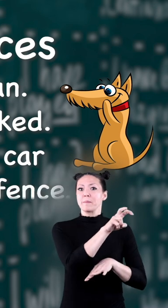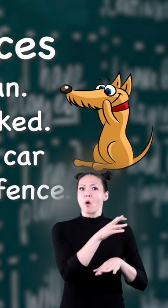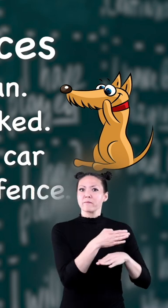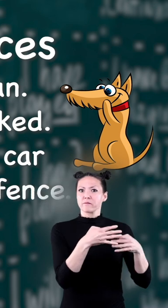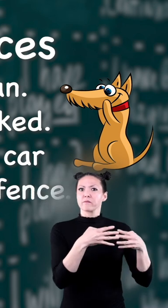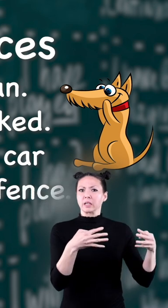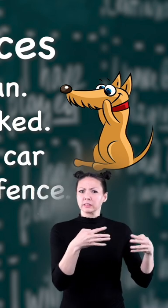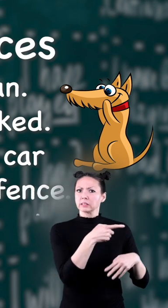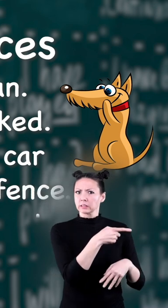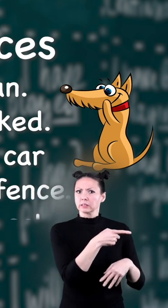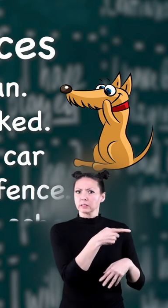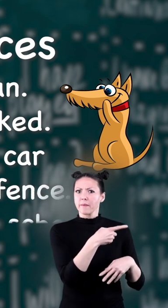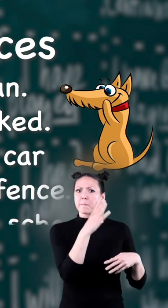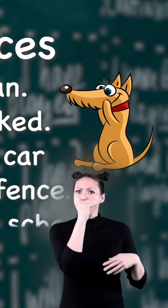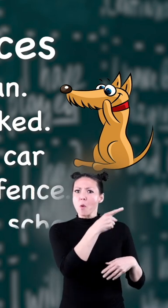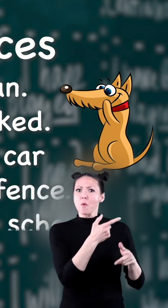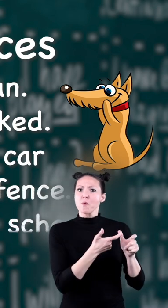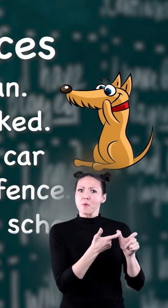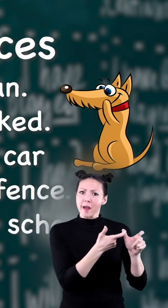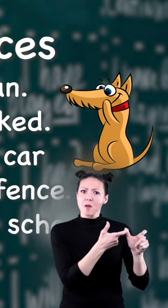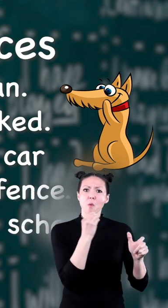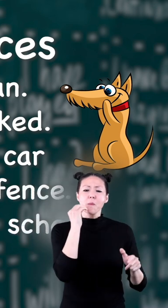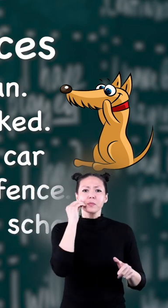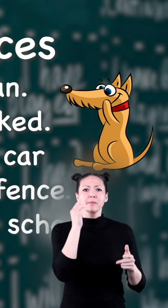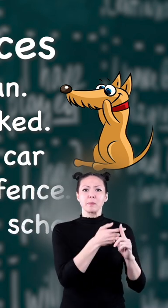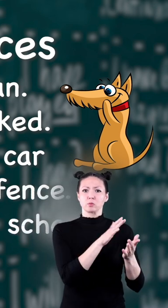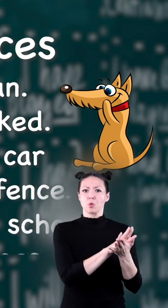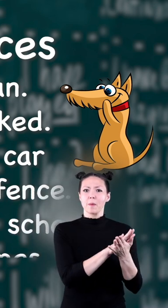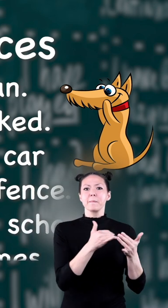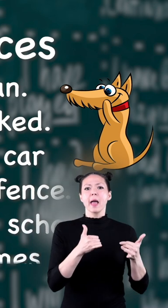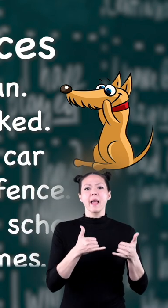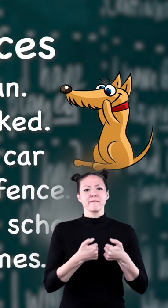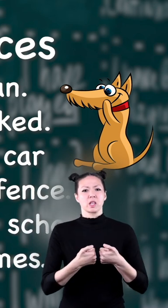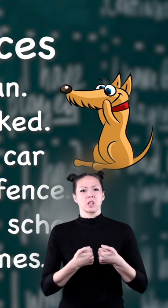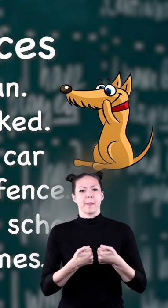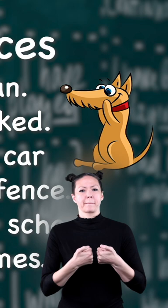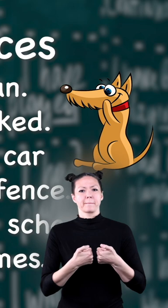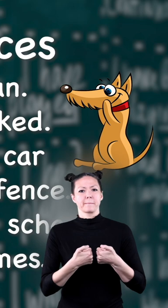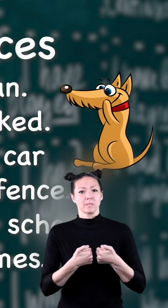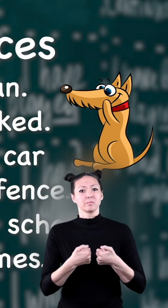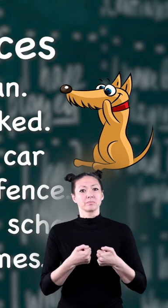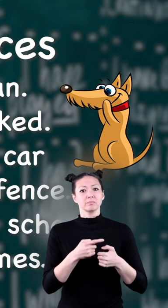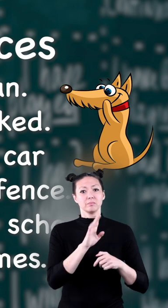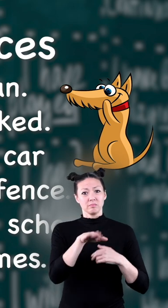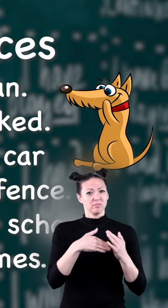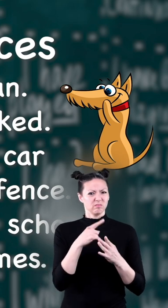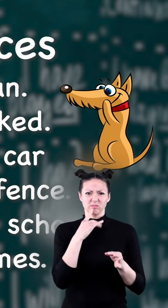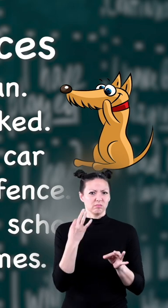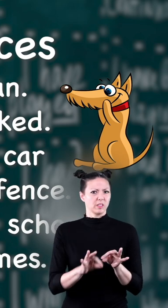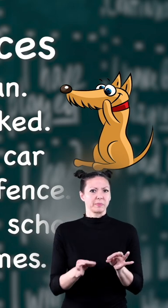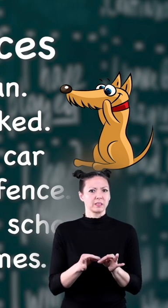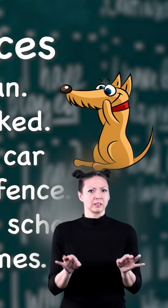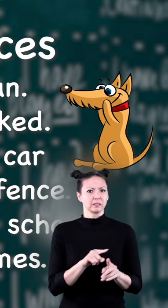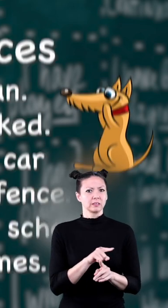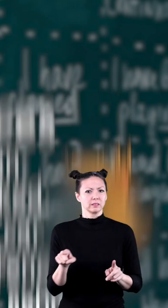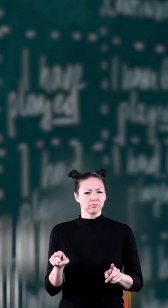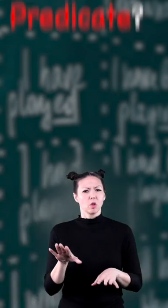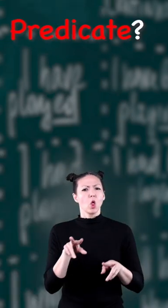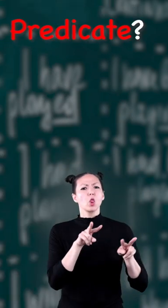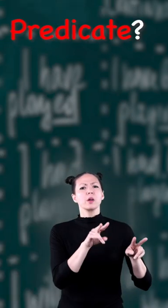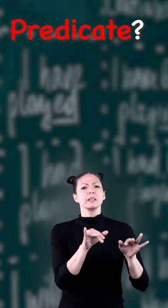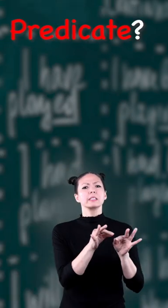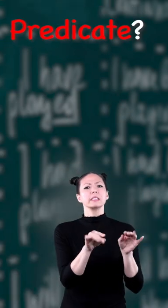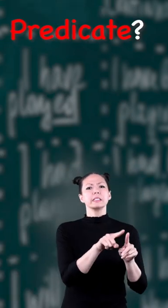over the fence the boy ran home from school and played video games those are all simple sentences